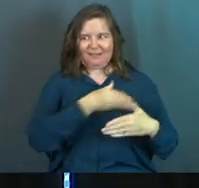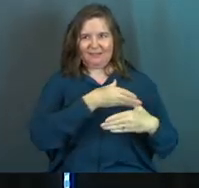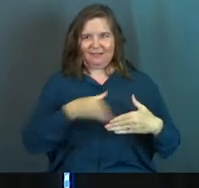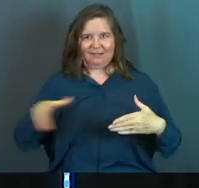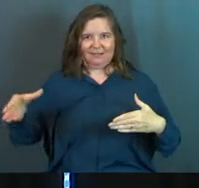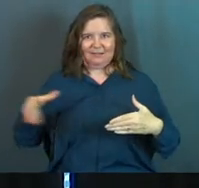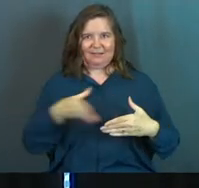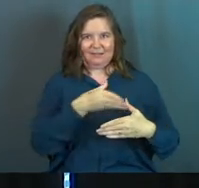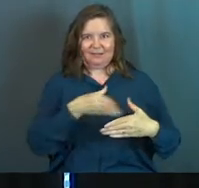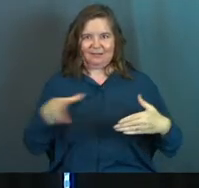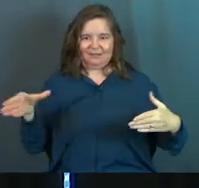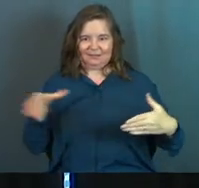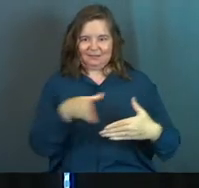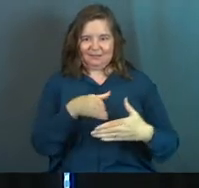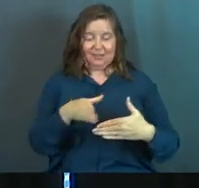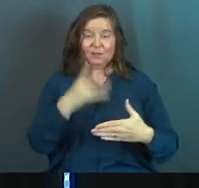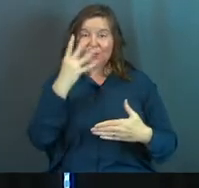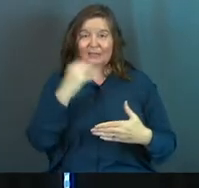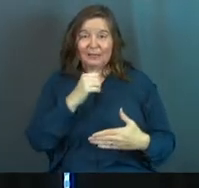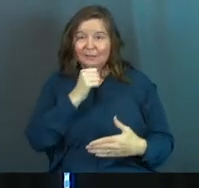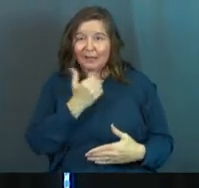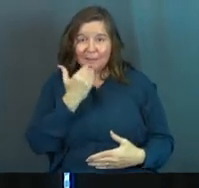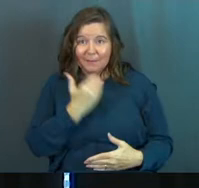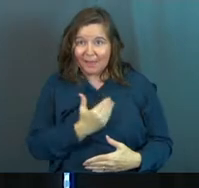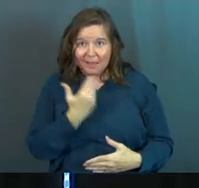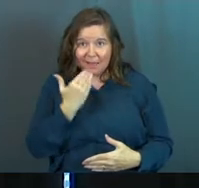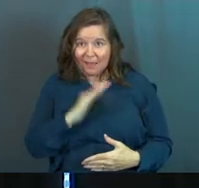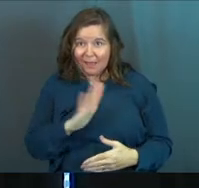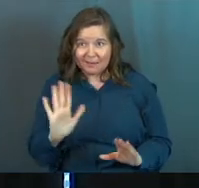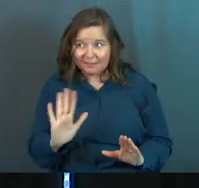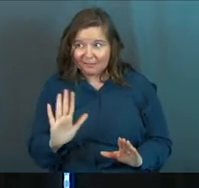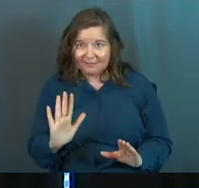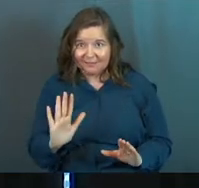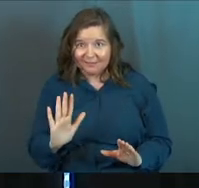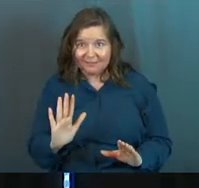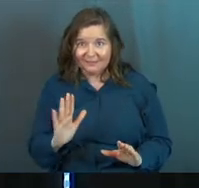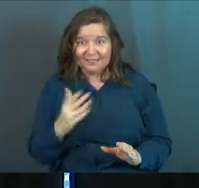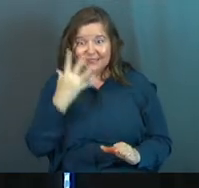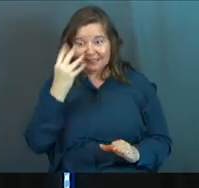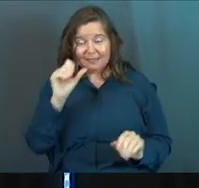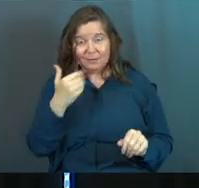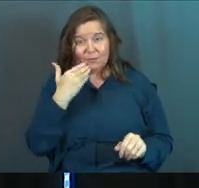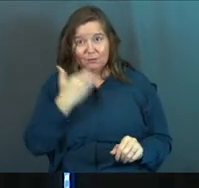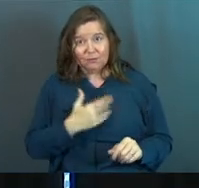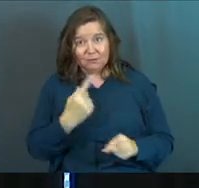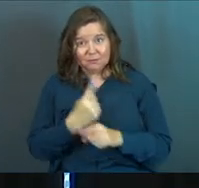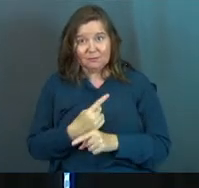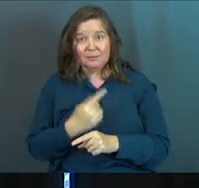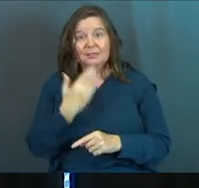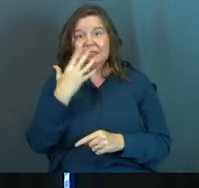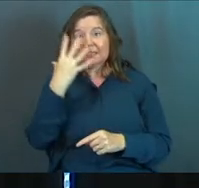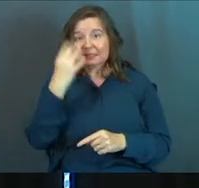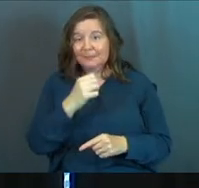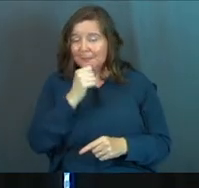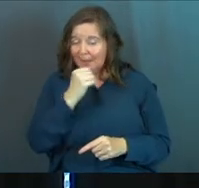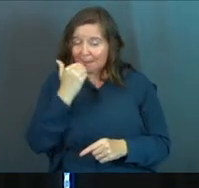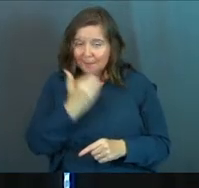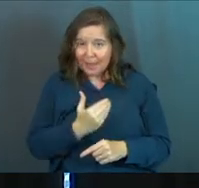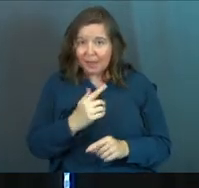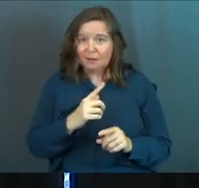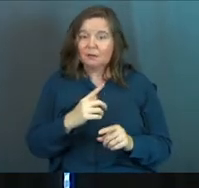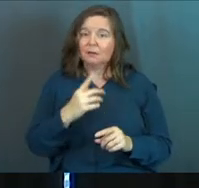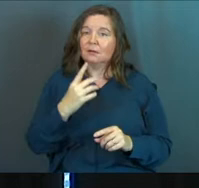interesting. So sleep's not all bad. Where's my sleepers out there? Amen, right? Sleep's not all bad.